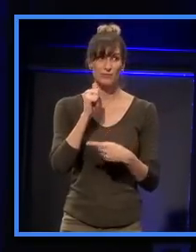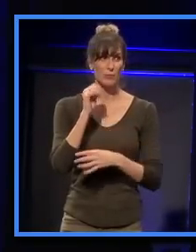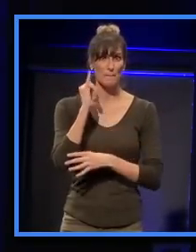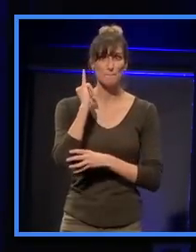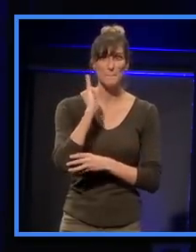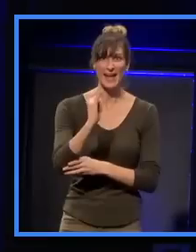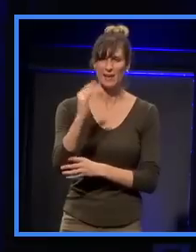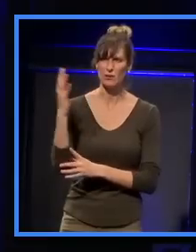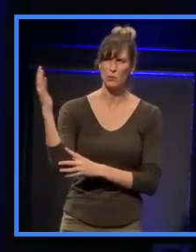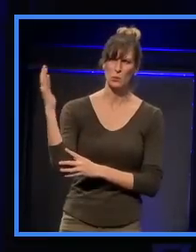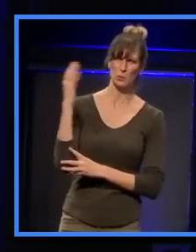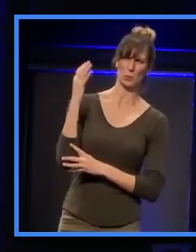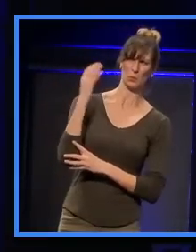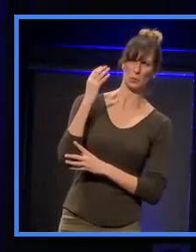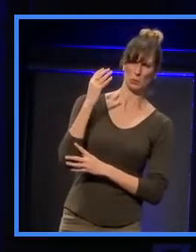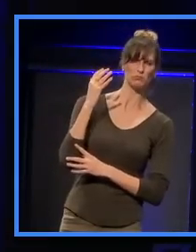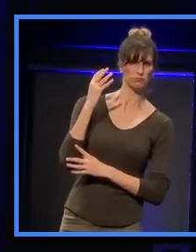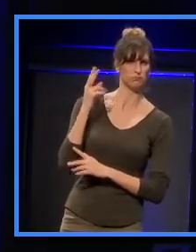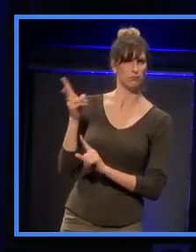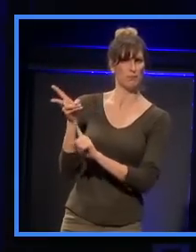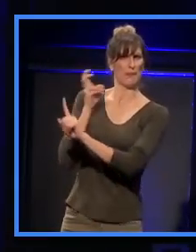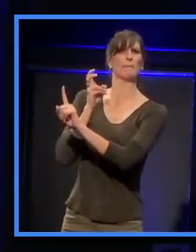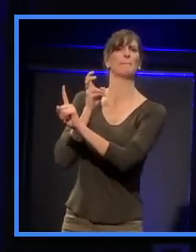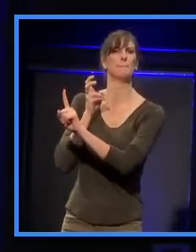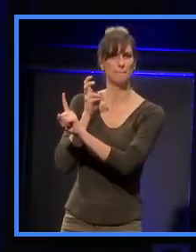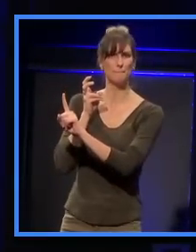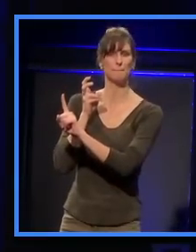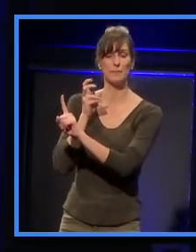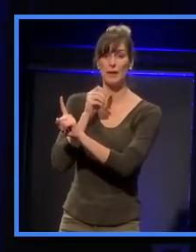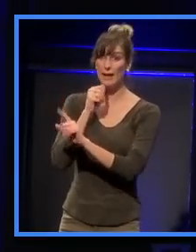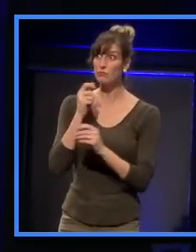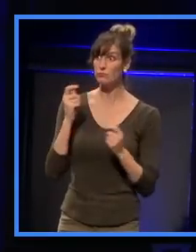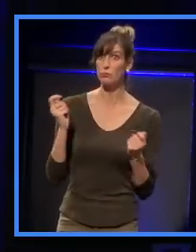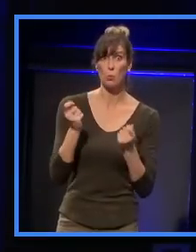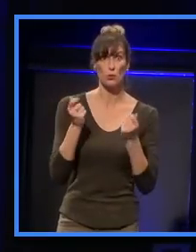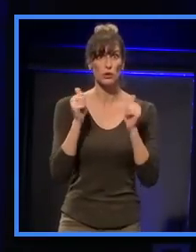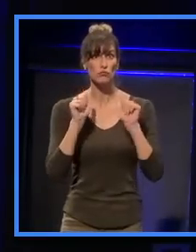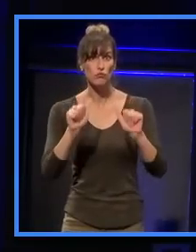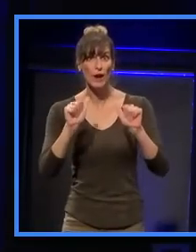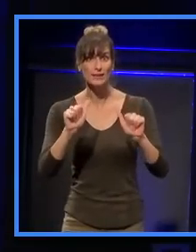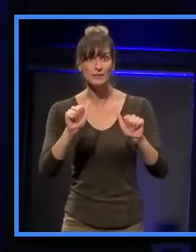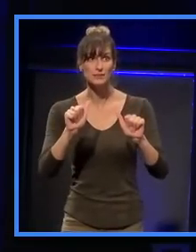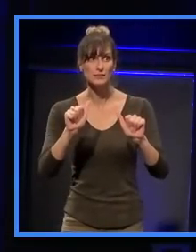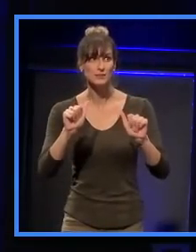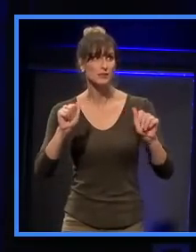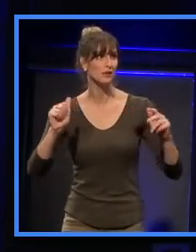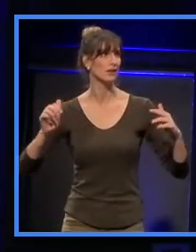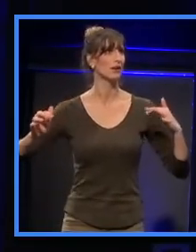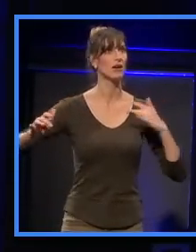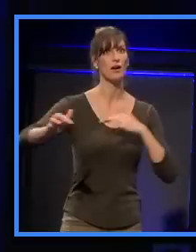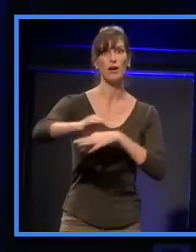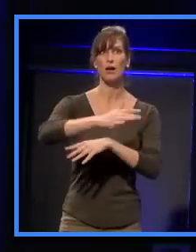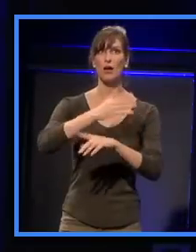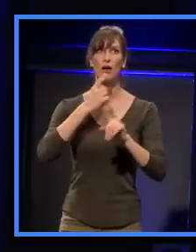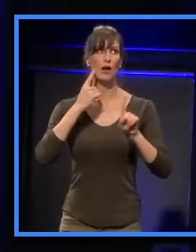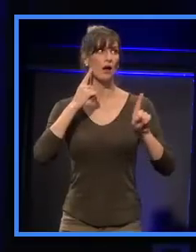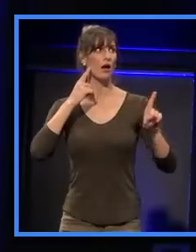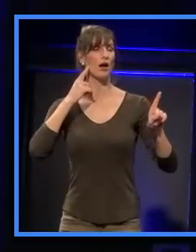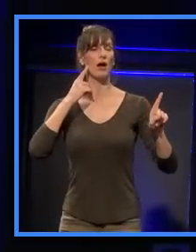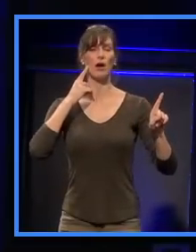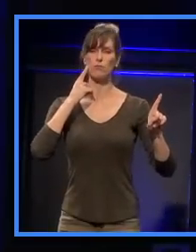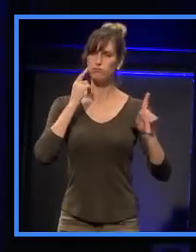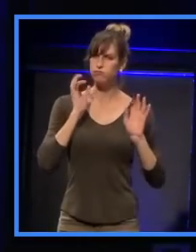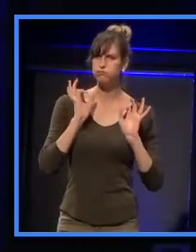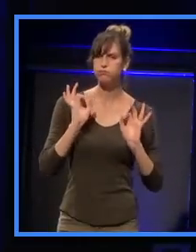or if it goes wrong. It's the kind of thing, if it works right, it's entirely brilliant because it hushes you